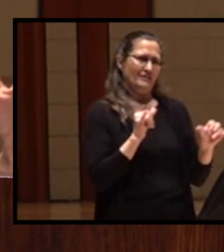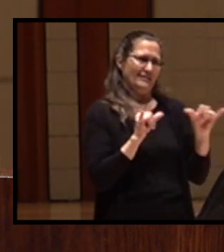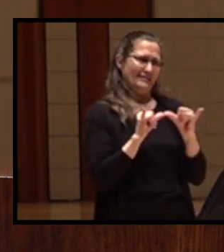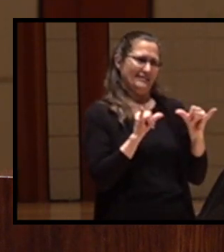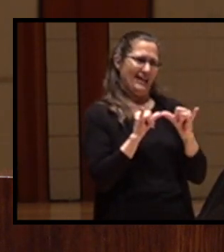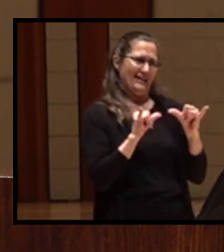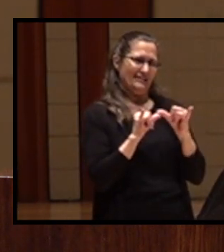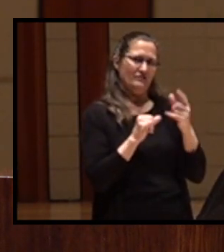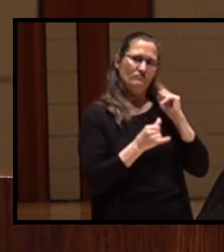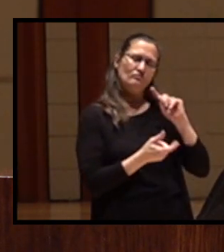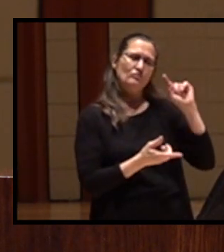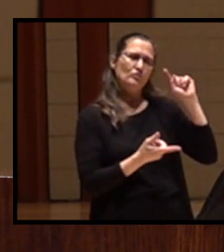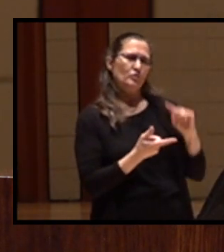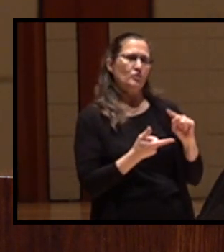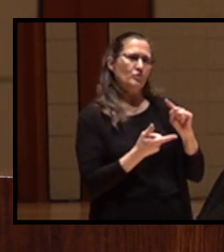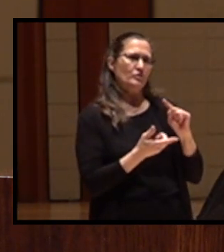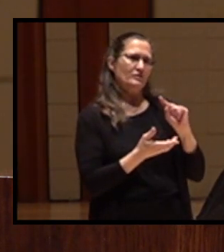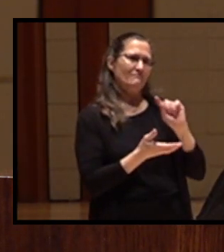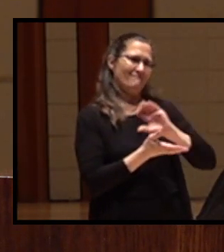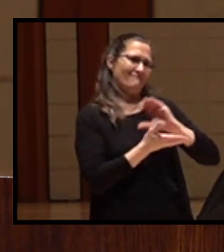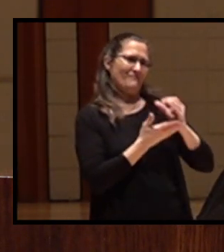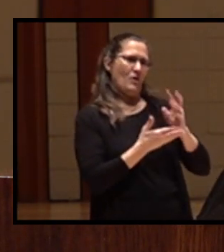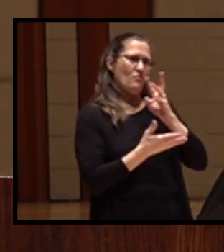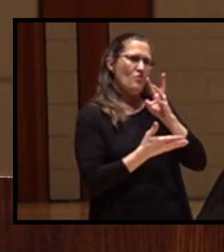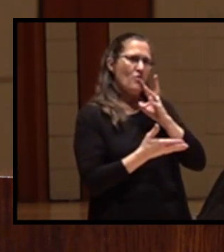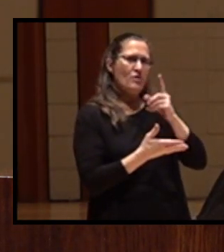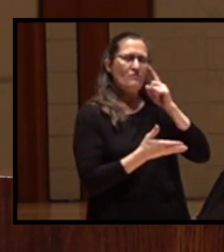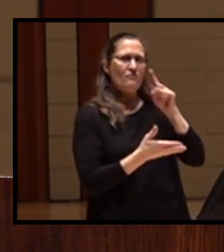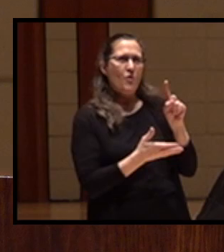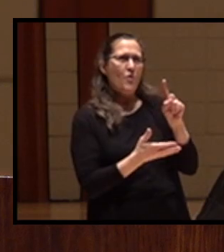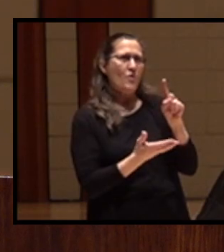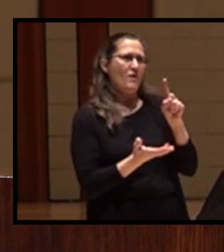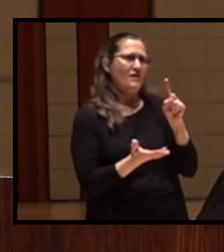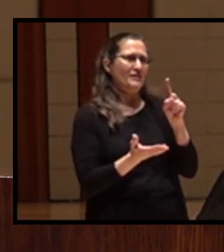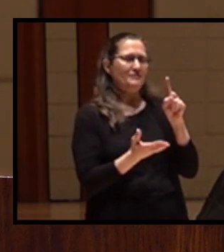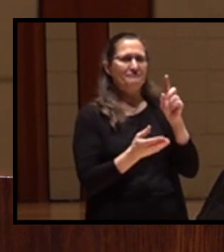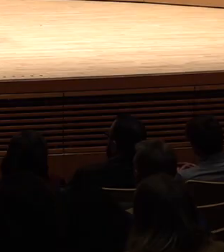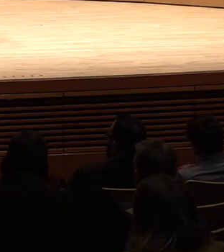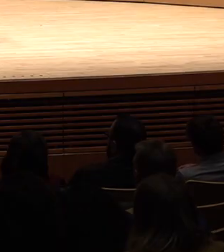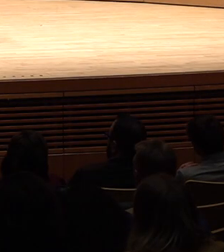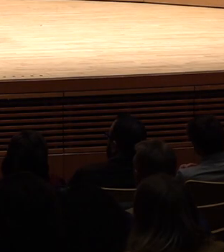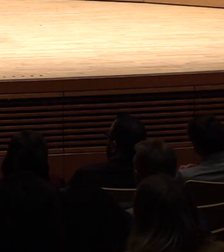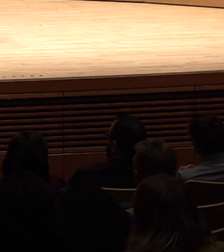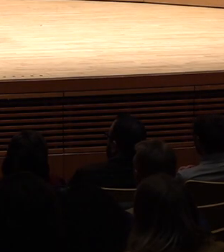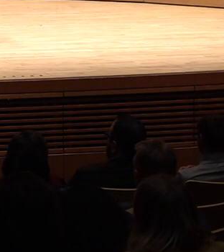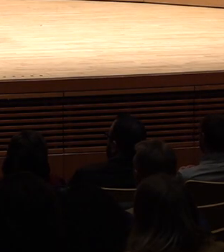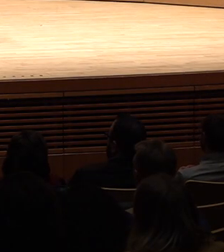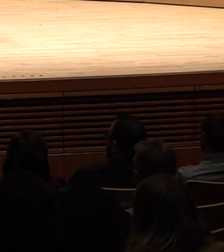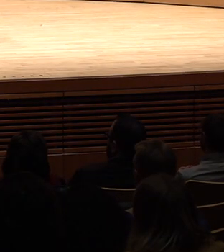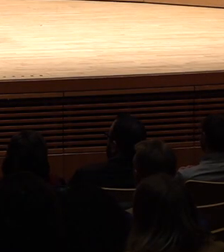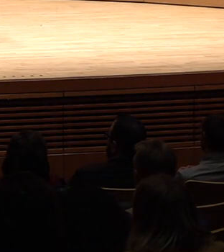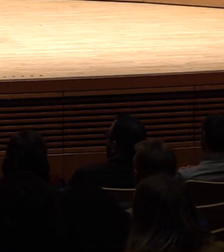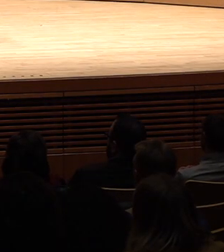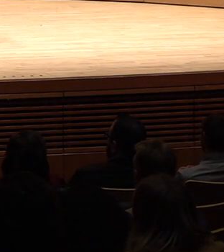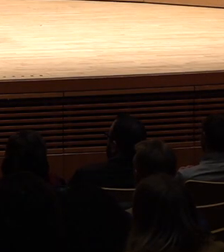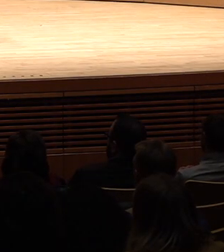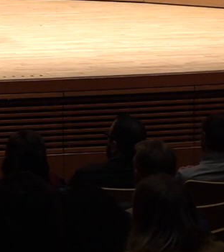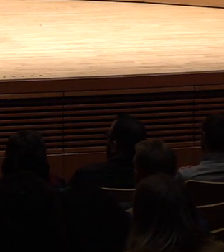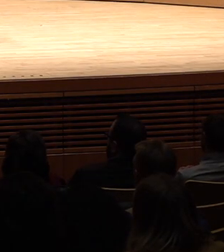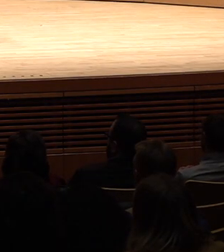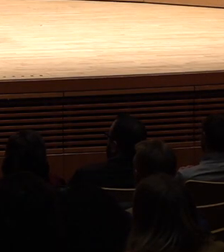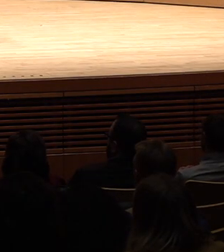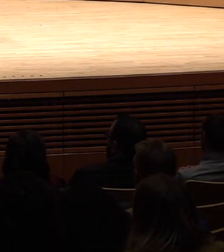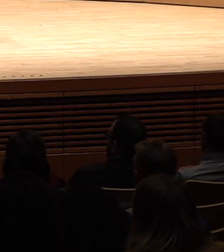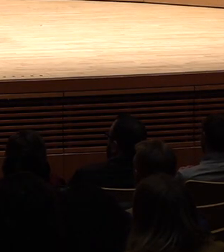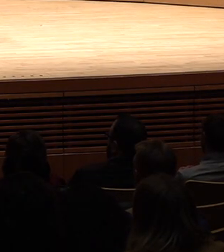to reduce the amount of water needed for irrigation. I think there's a lot of